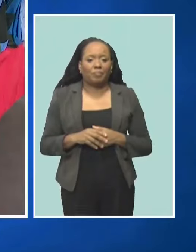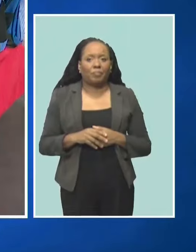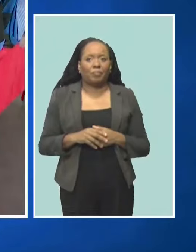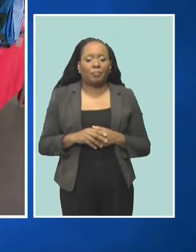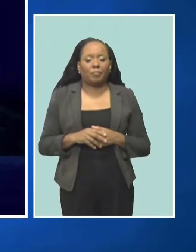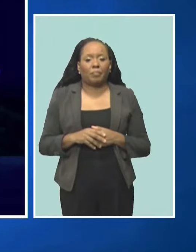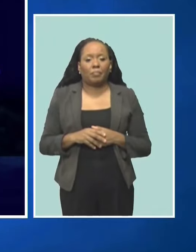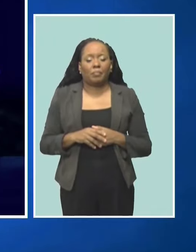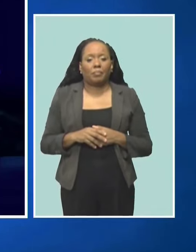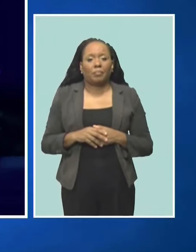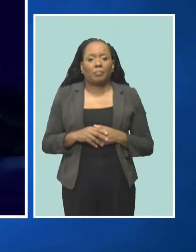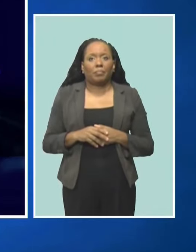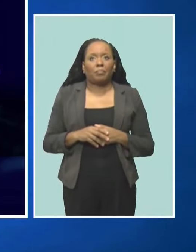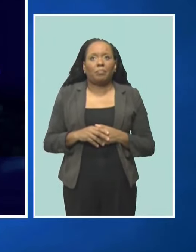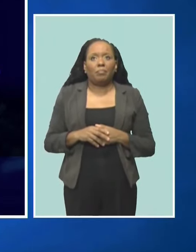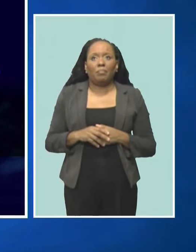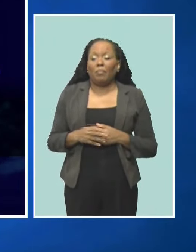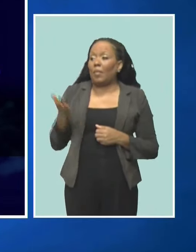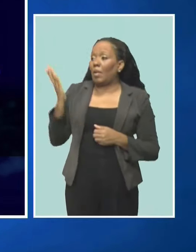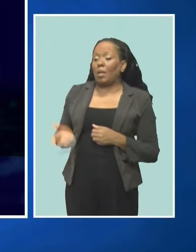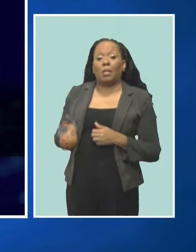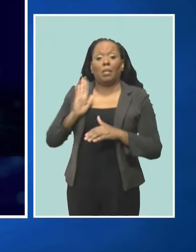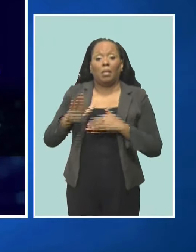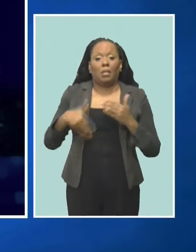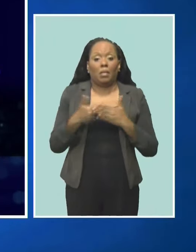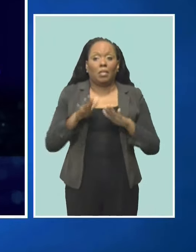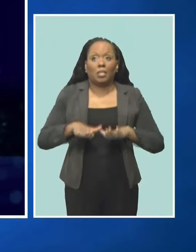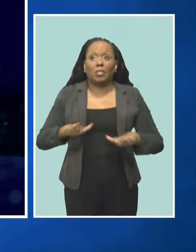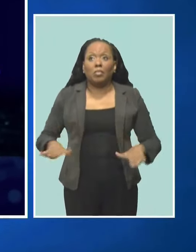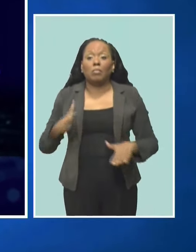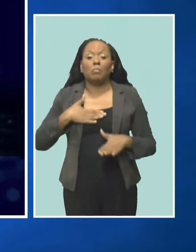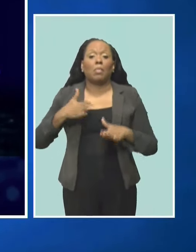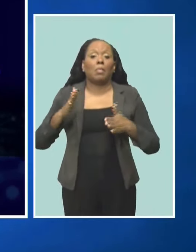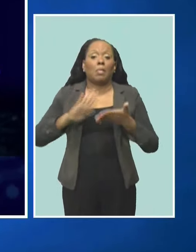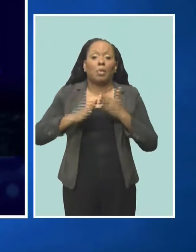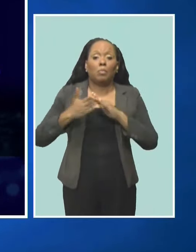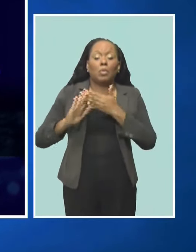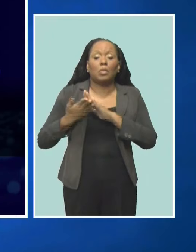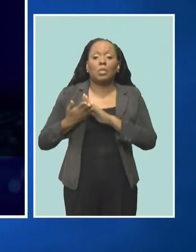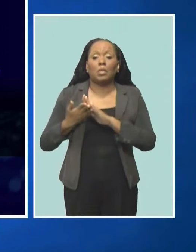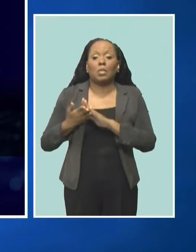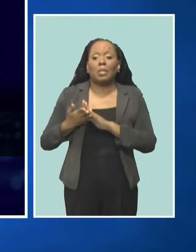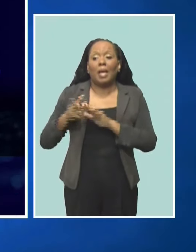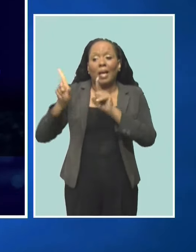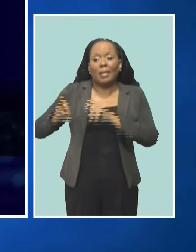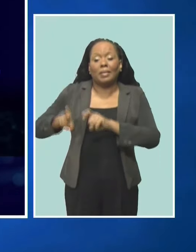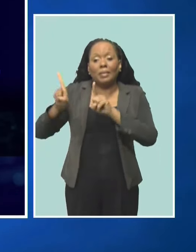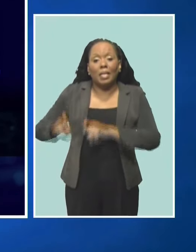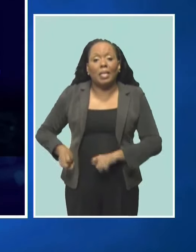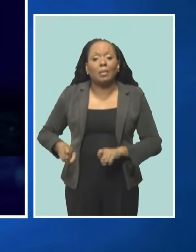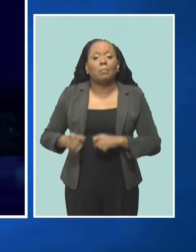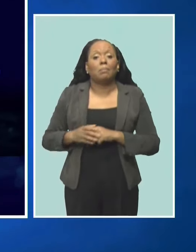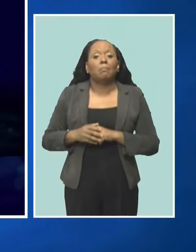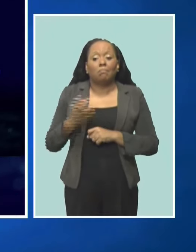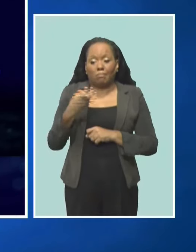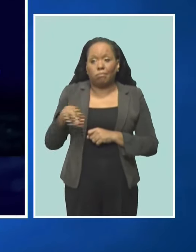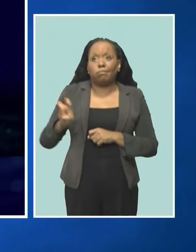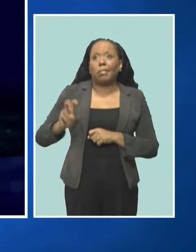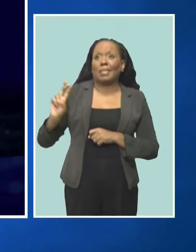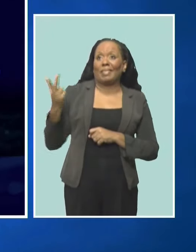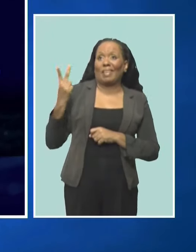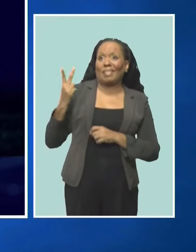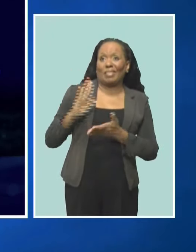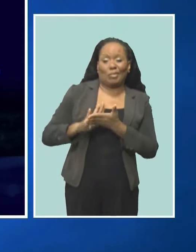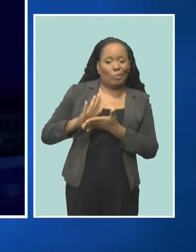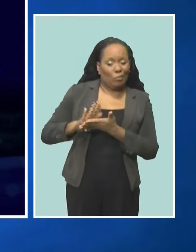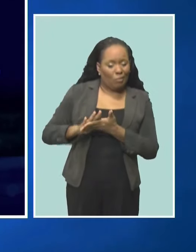We do it for all the children in the community who would have done the 11 plus and are transitioning to secondary school. And